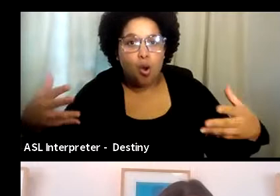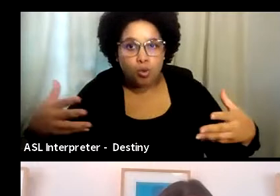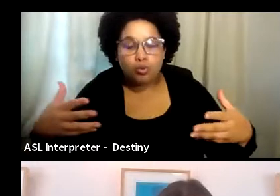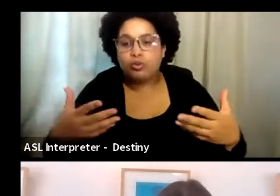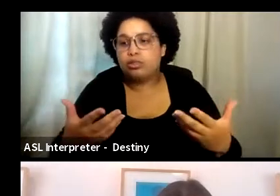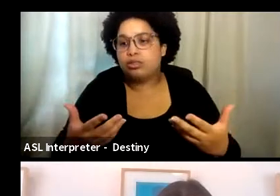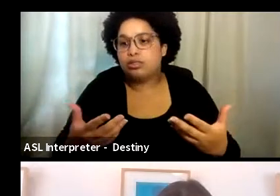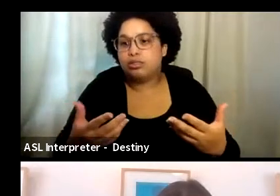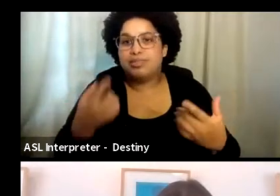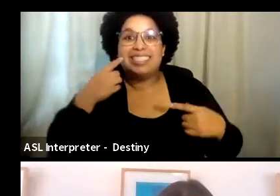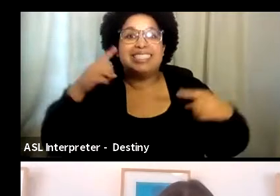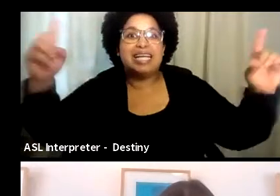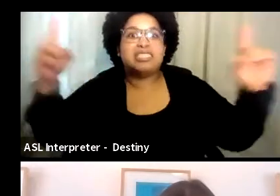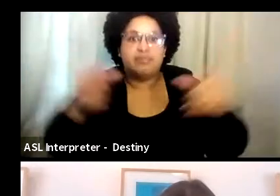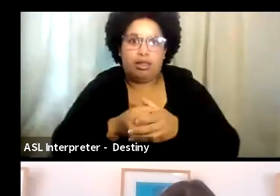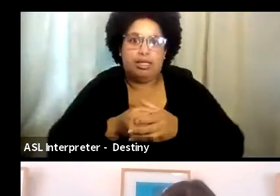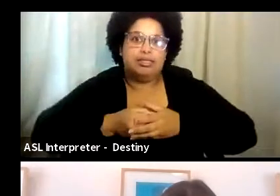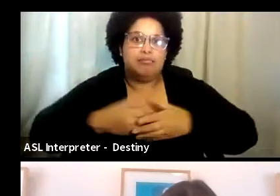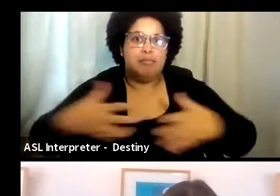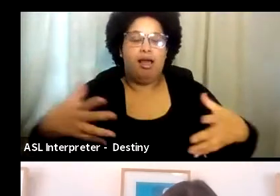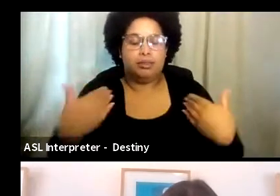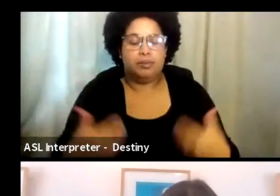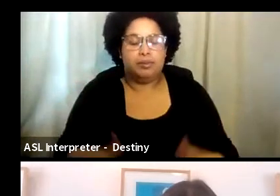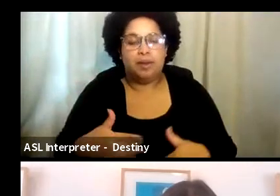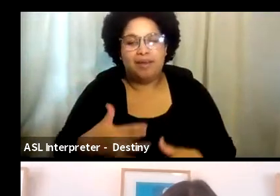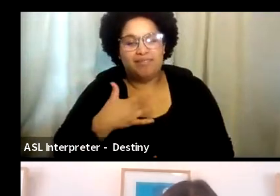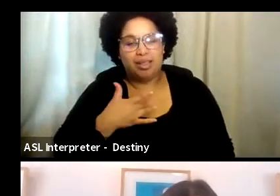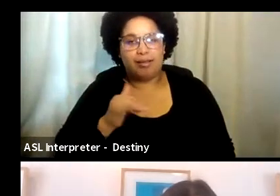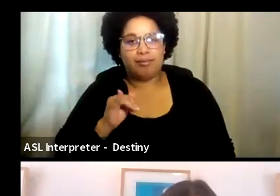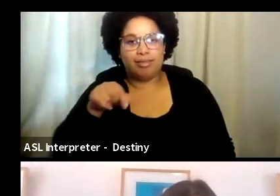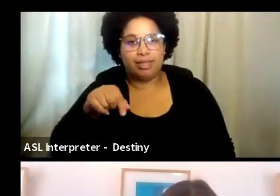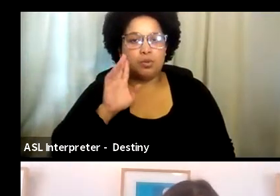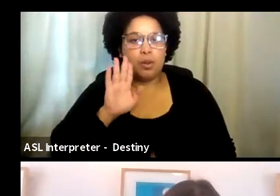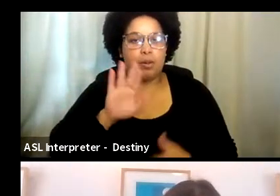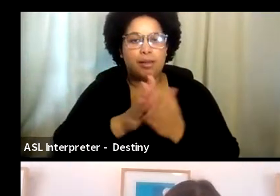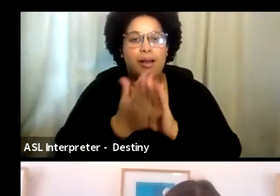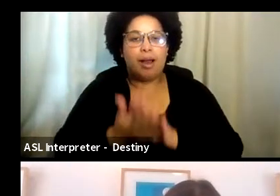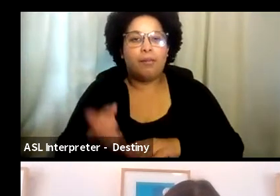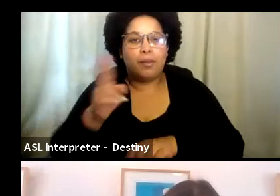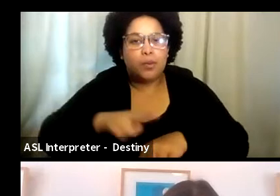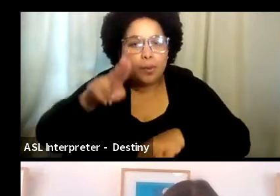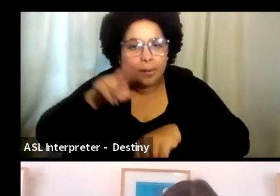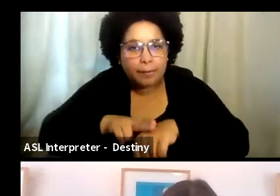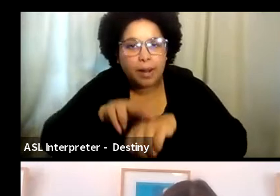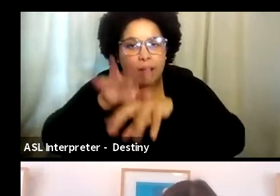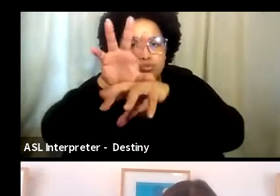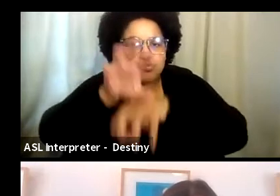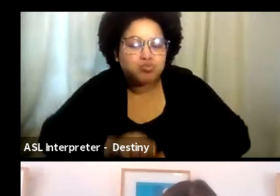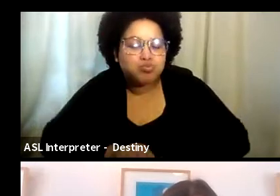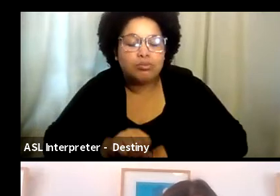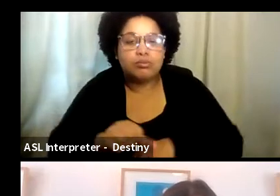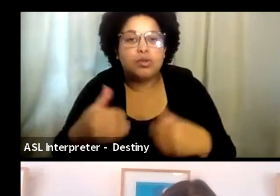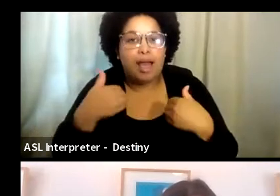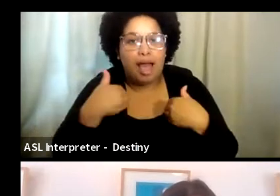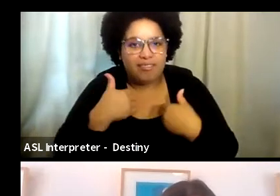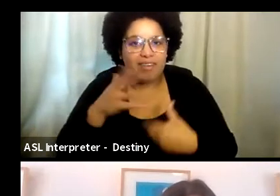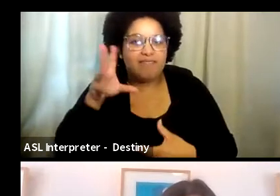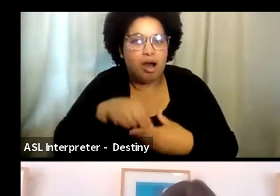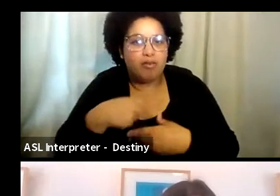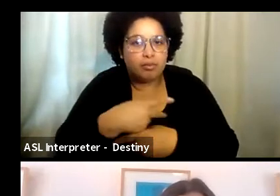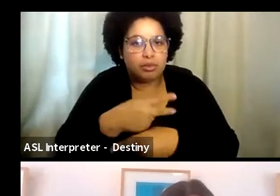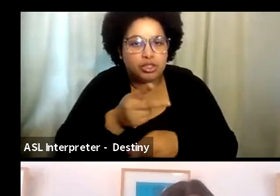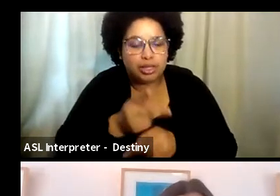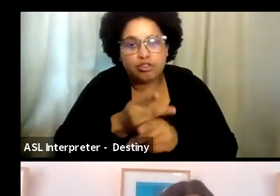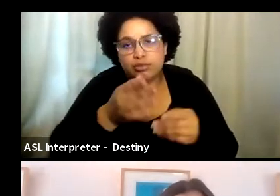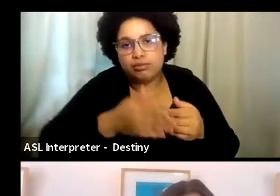but it successfully expands. I believe it'll become the norm as a result for us to have it in productions as we move into